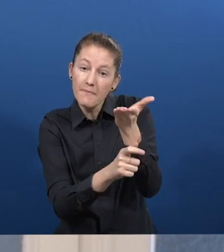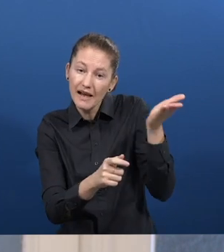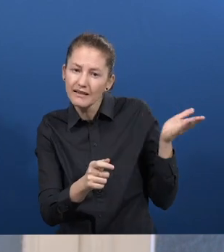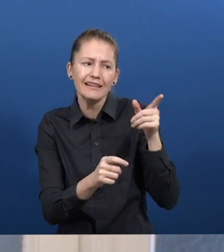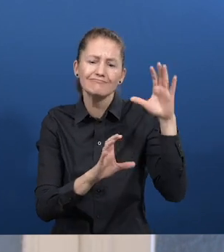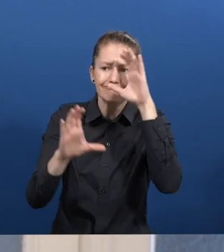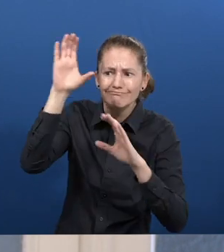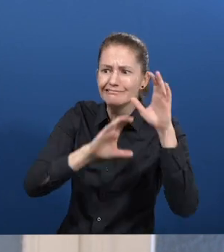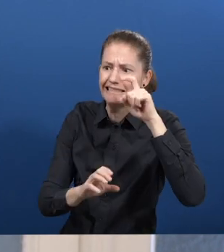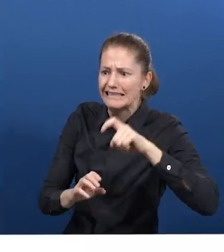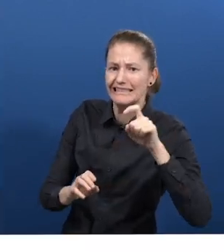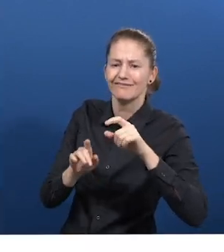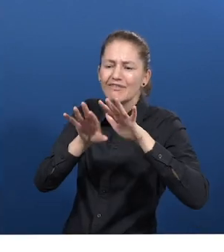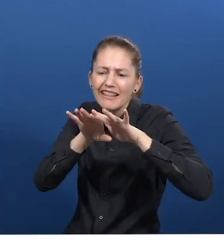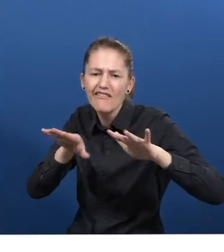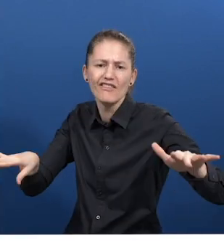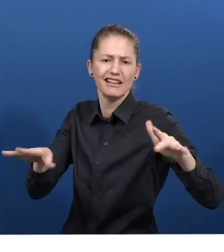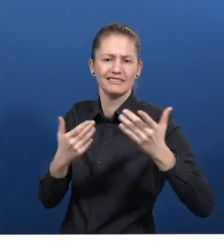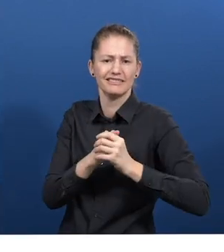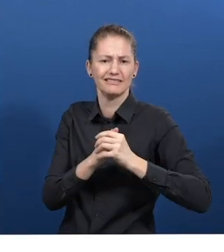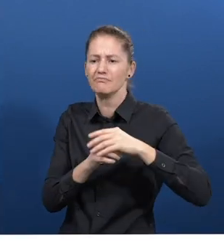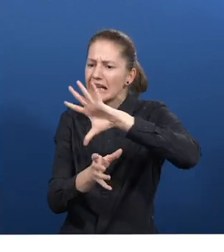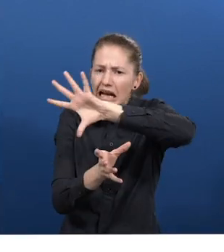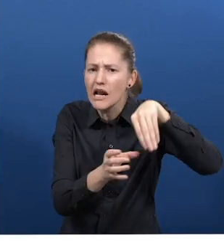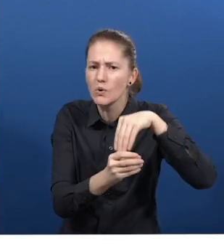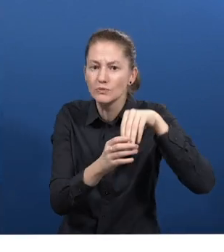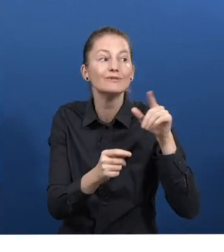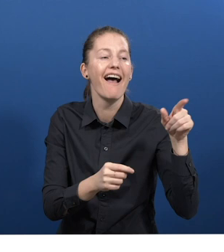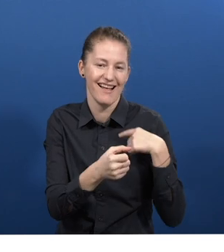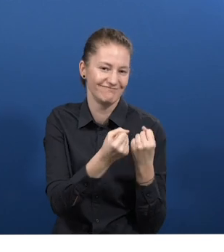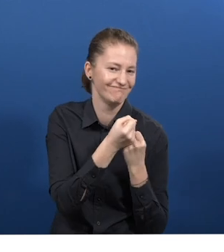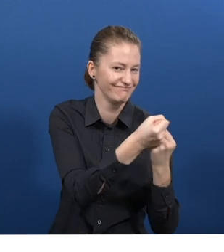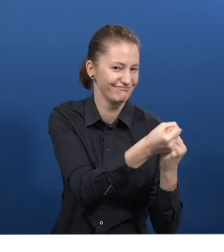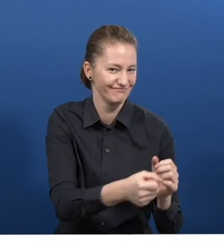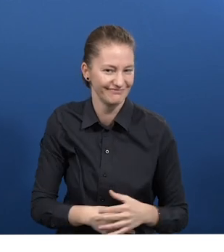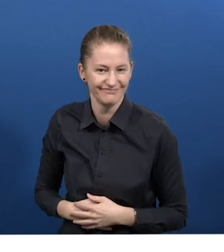organization. How does Providencia Labor Inclusion Program work?